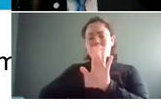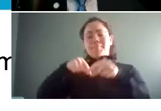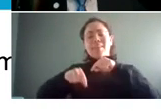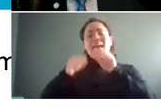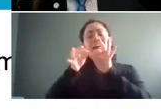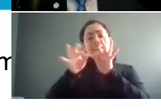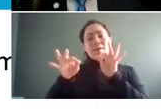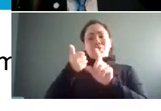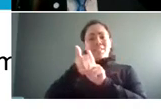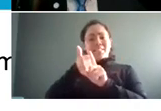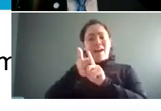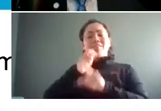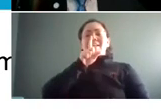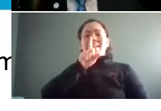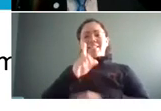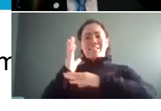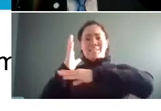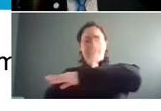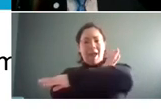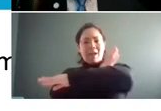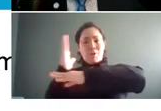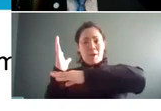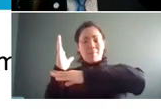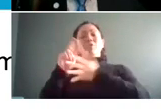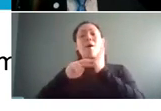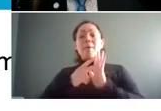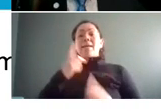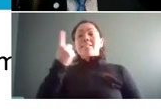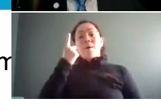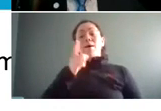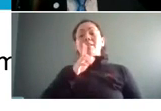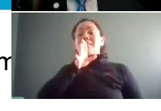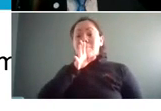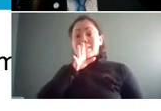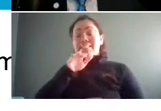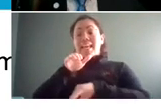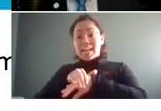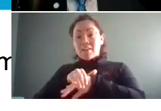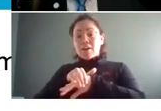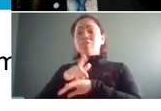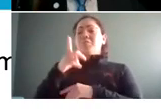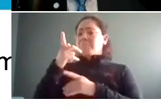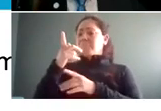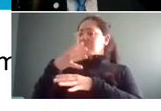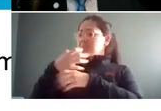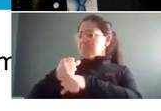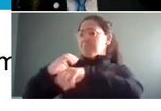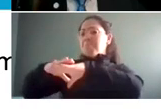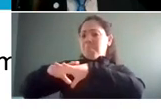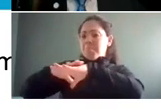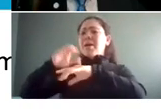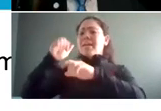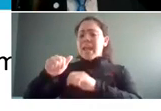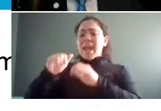truly a spectrum so just because someone speaks enough english to talk to you about their day or their family or to do the basic